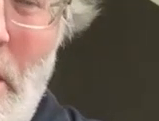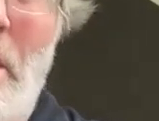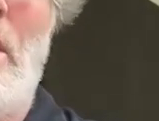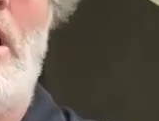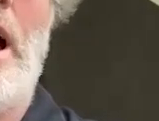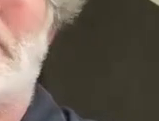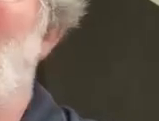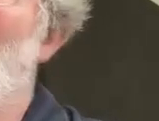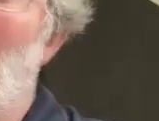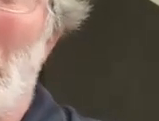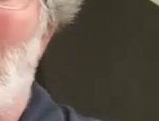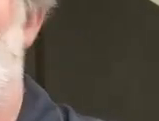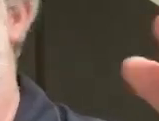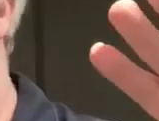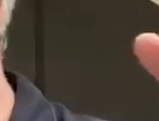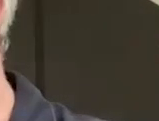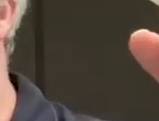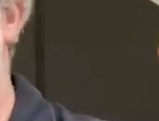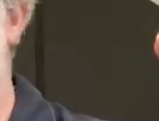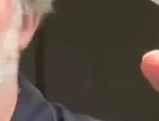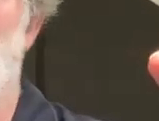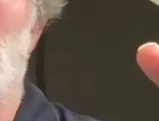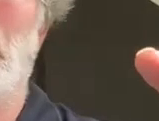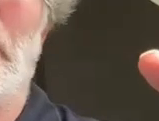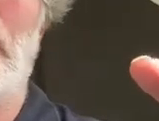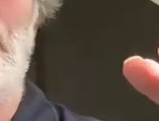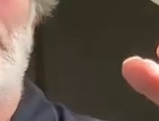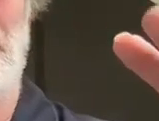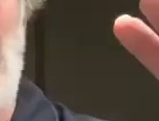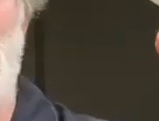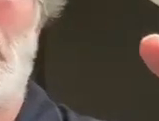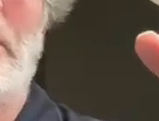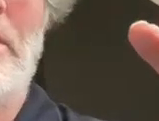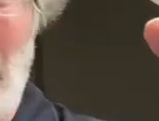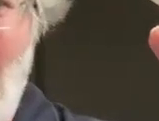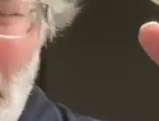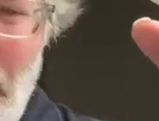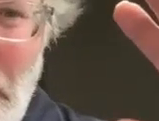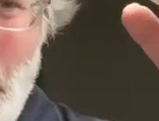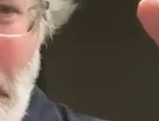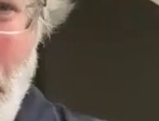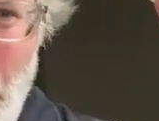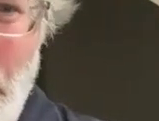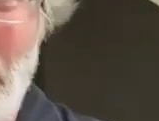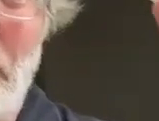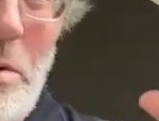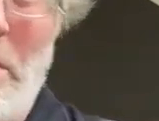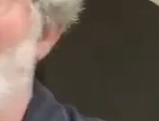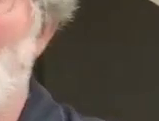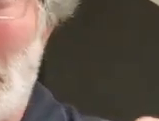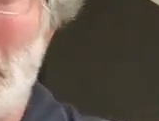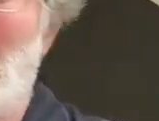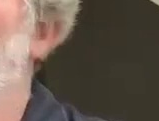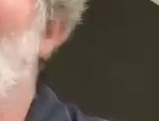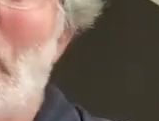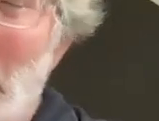of the network as i think you all know there have been tons of studies looking at sort of the stature and standing of different institutions as we